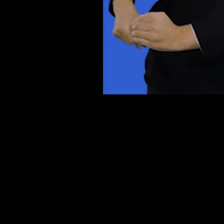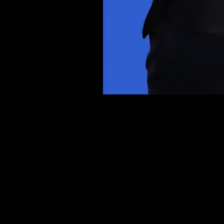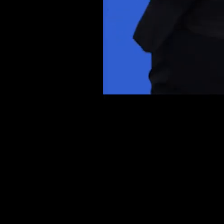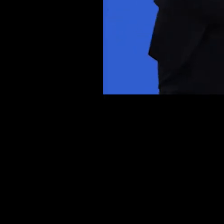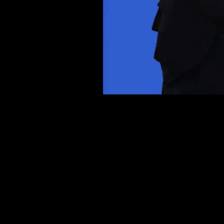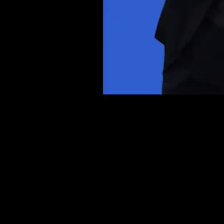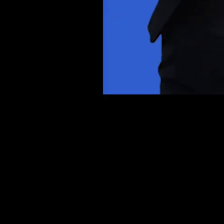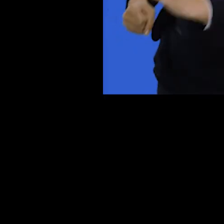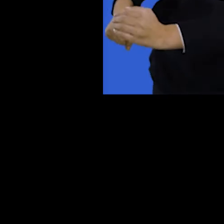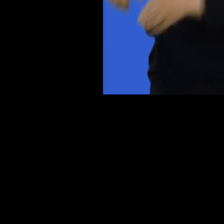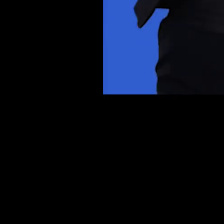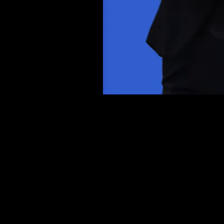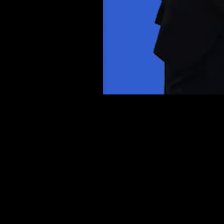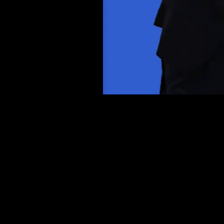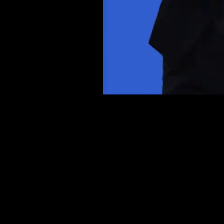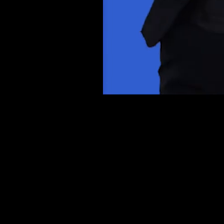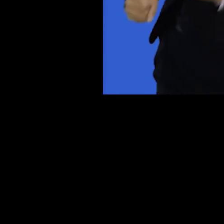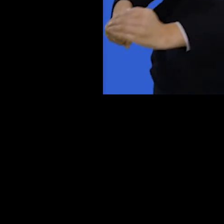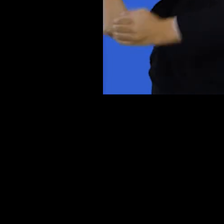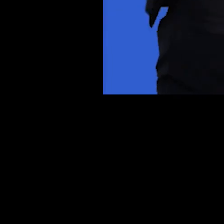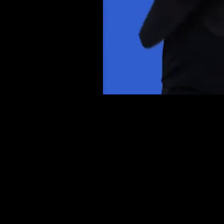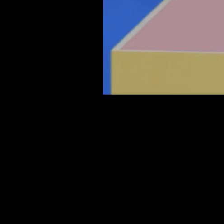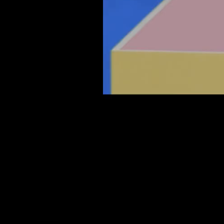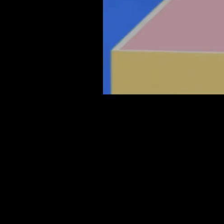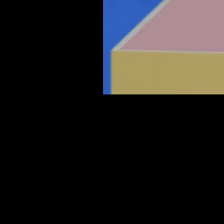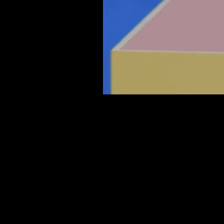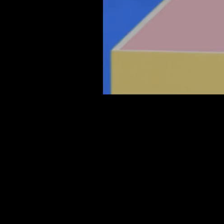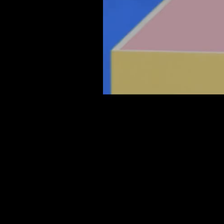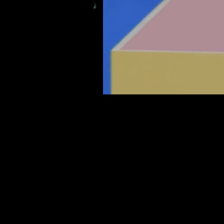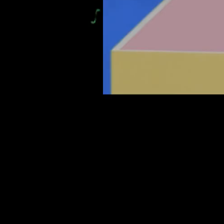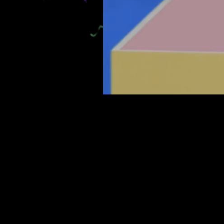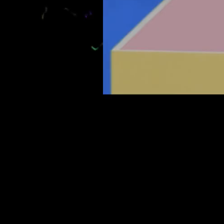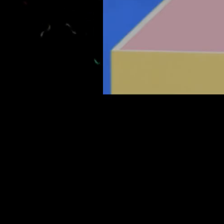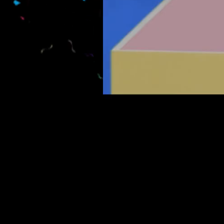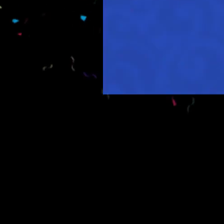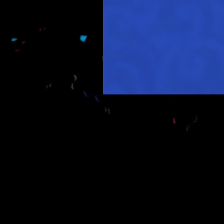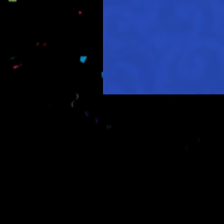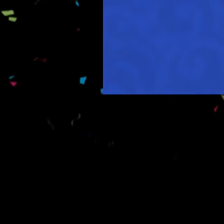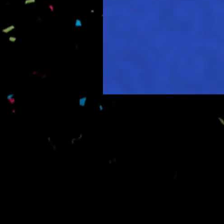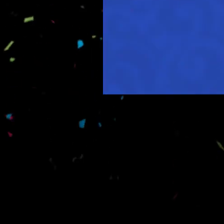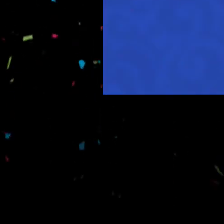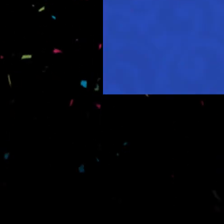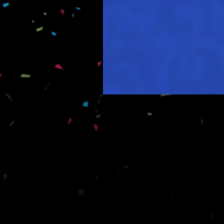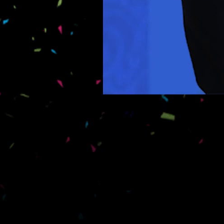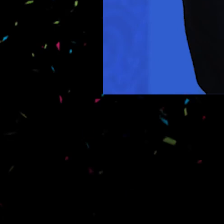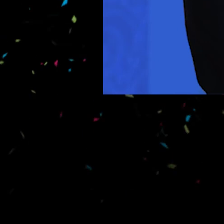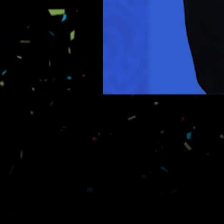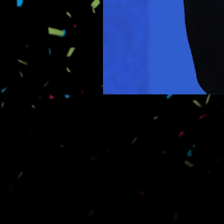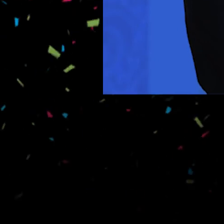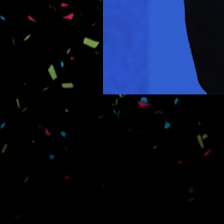Next week, on Maestro's Magical Music Box, we'll sing all about... Melodies! Harmonies!